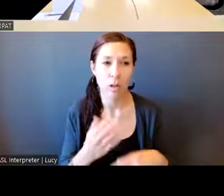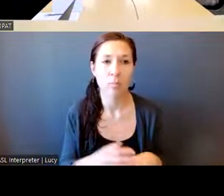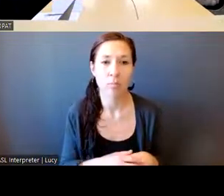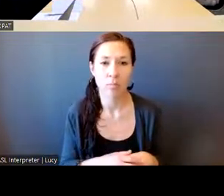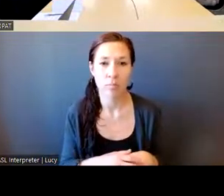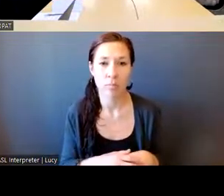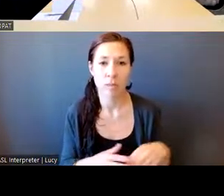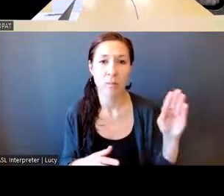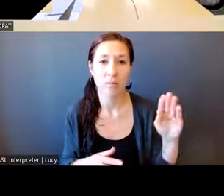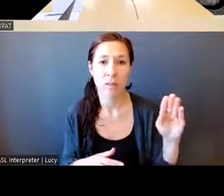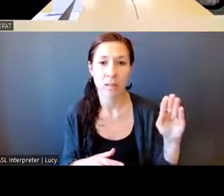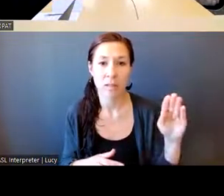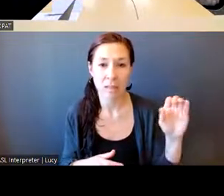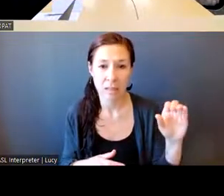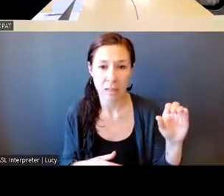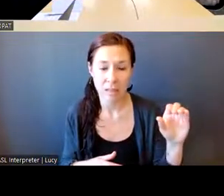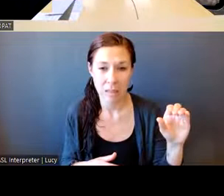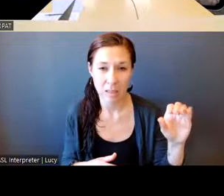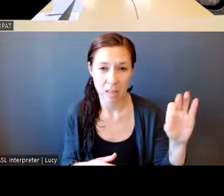having,